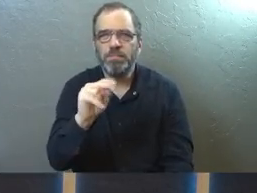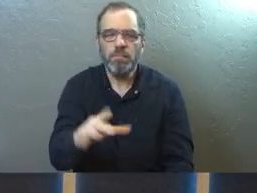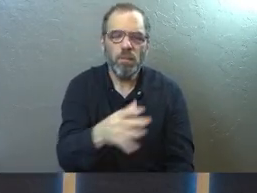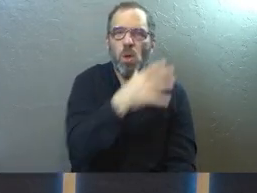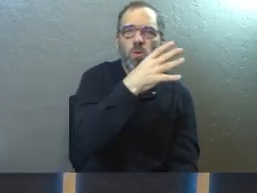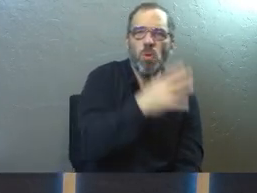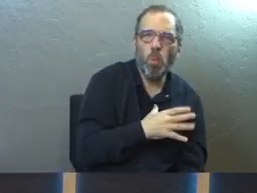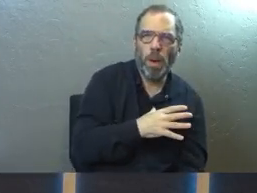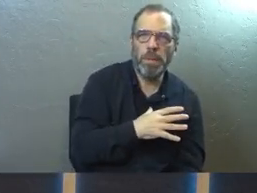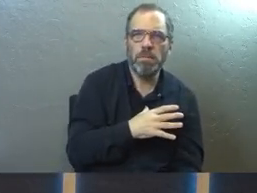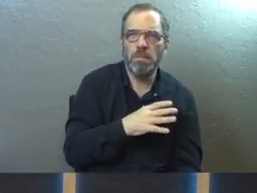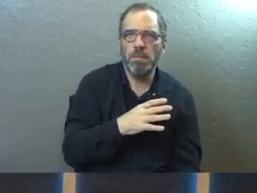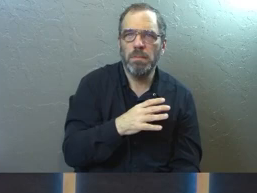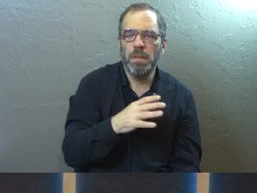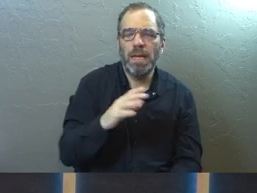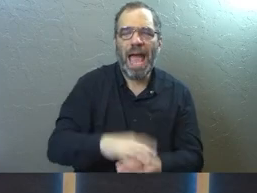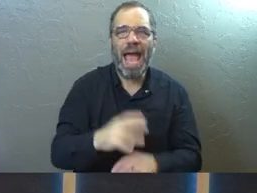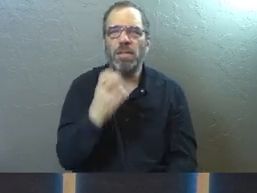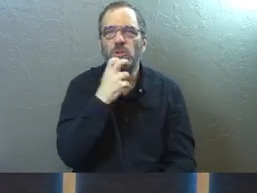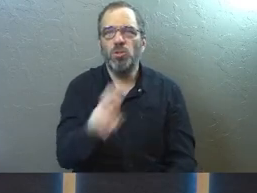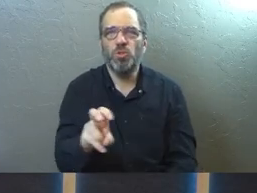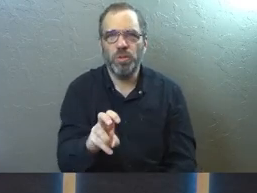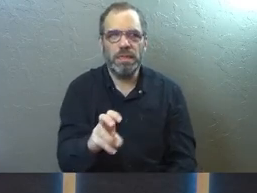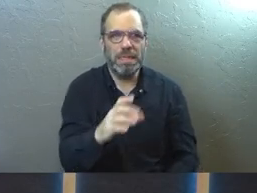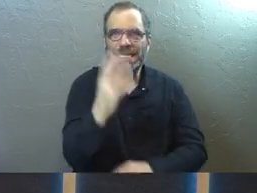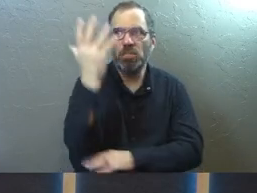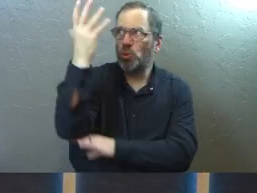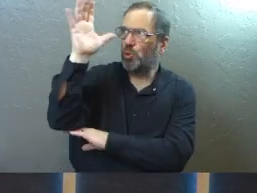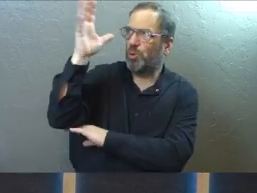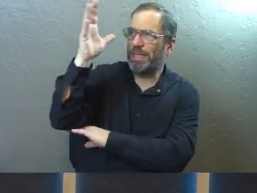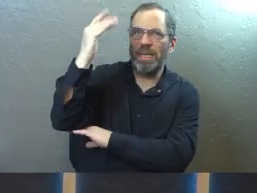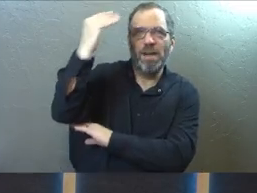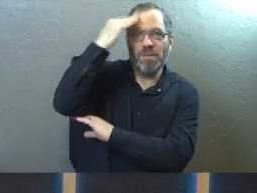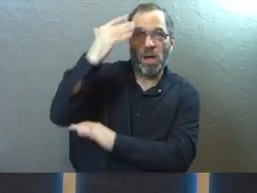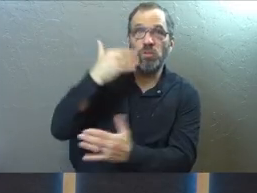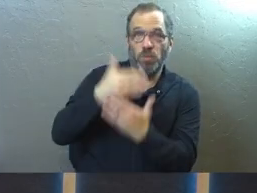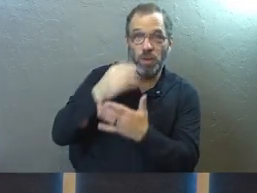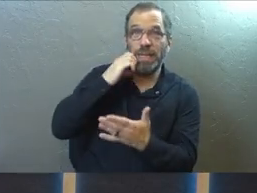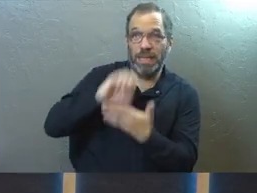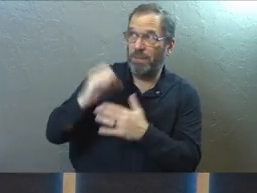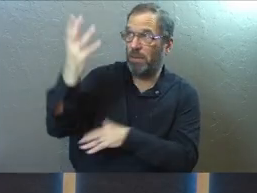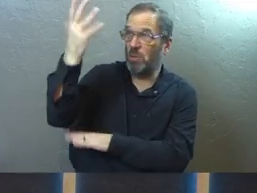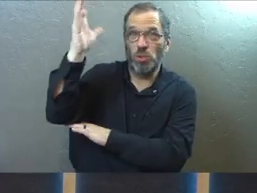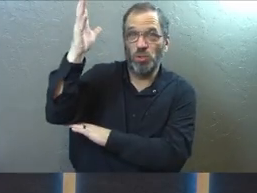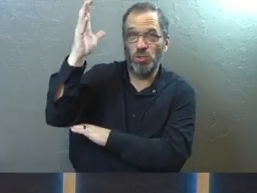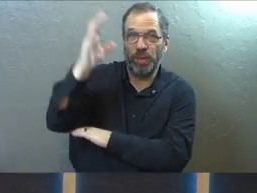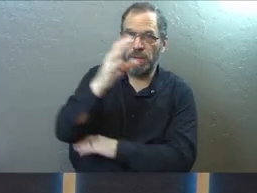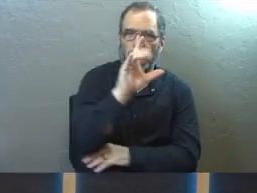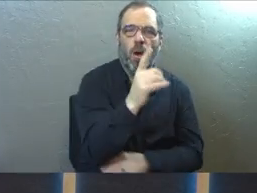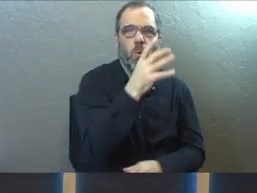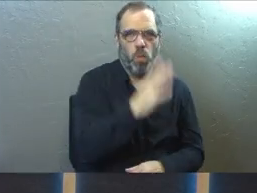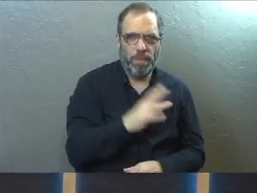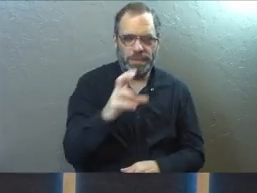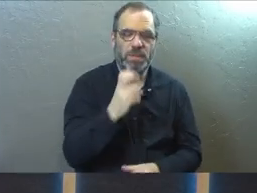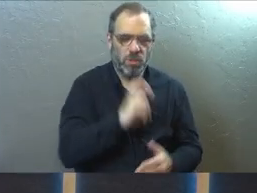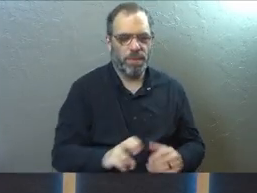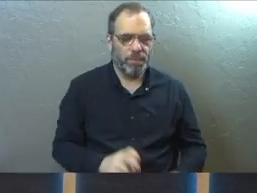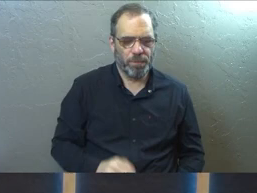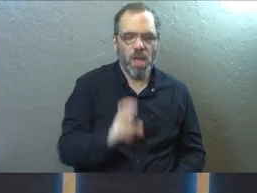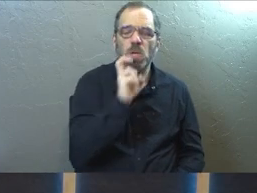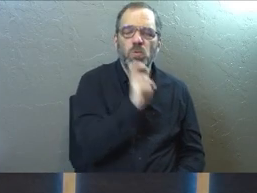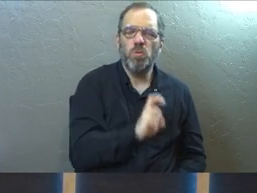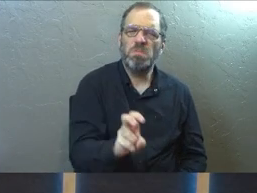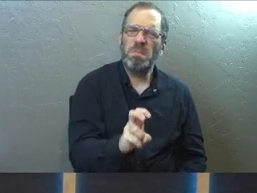serpent are next to the tree of the knowledge of good and evil, which they've been told not to eat. And the serpent says in verse 4,